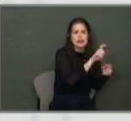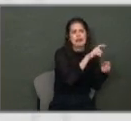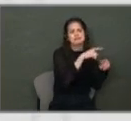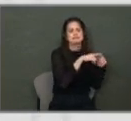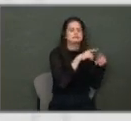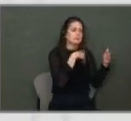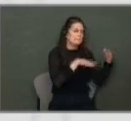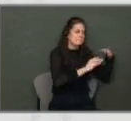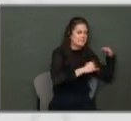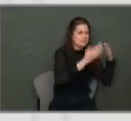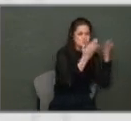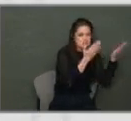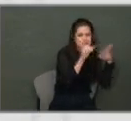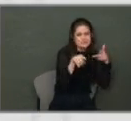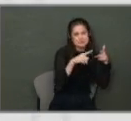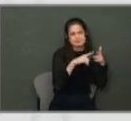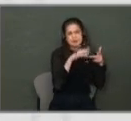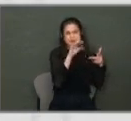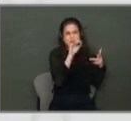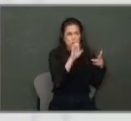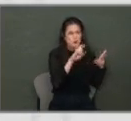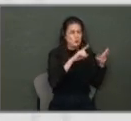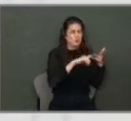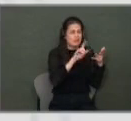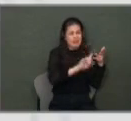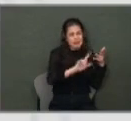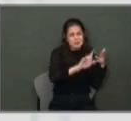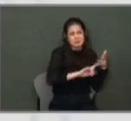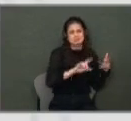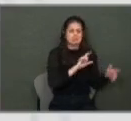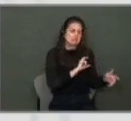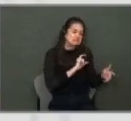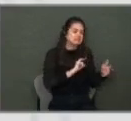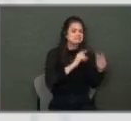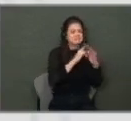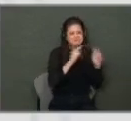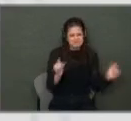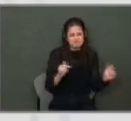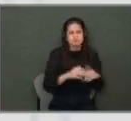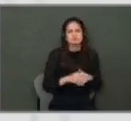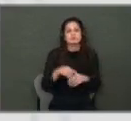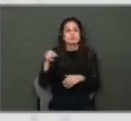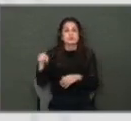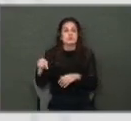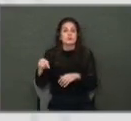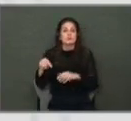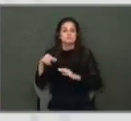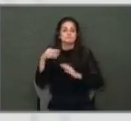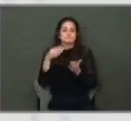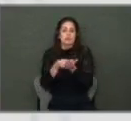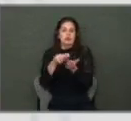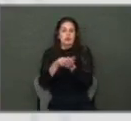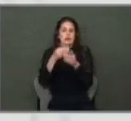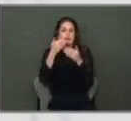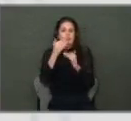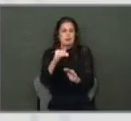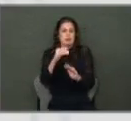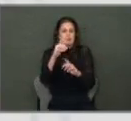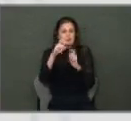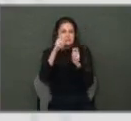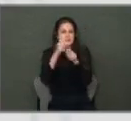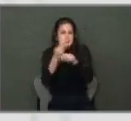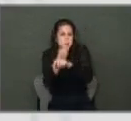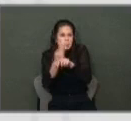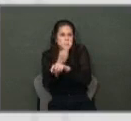services such as code and library and police and fire, our restricted funds, which are our business funds, the solid